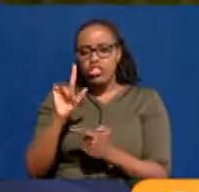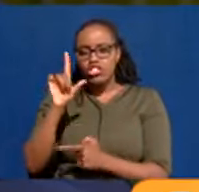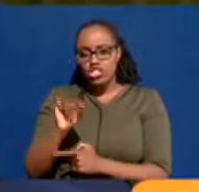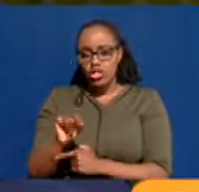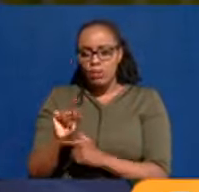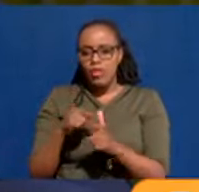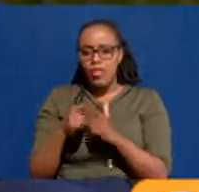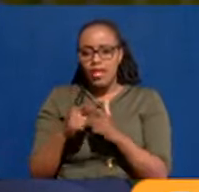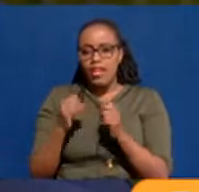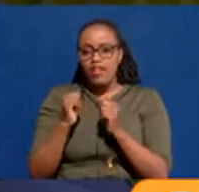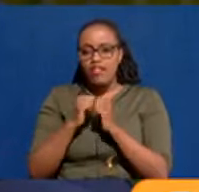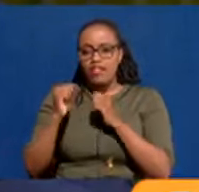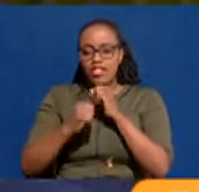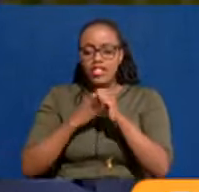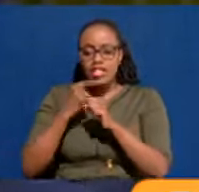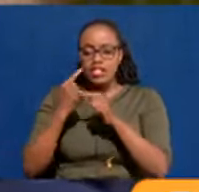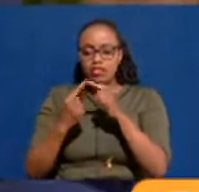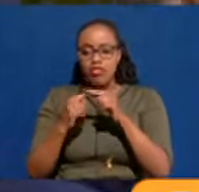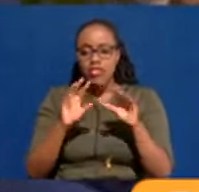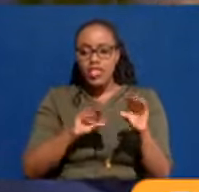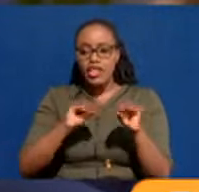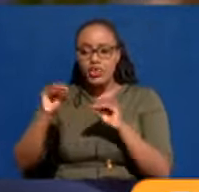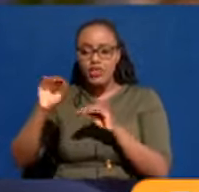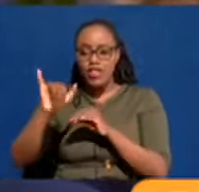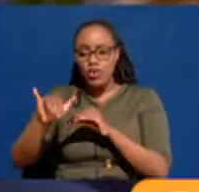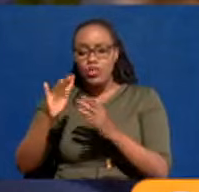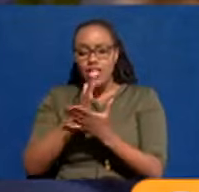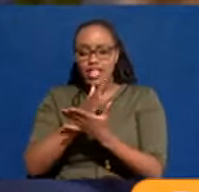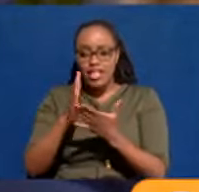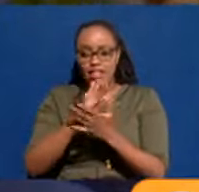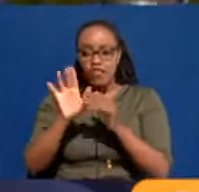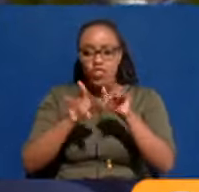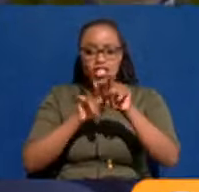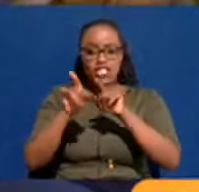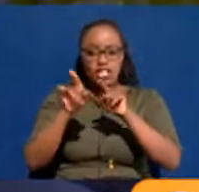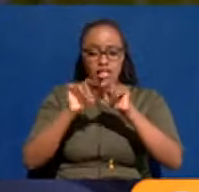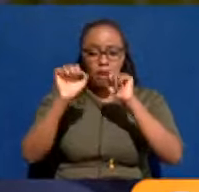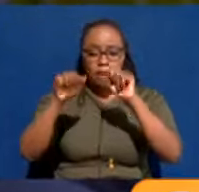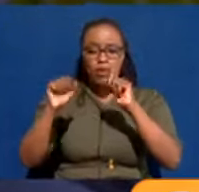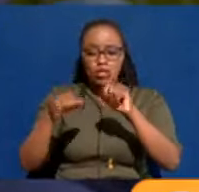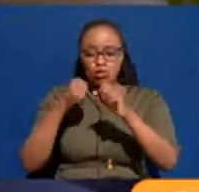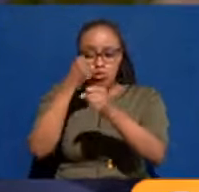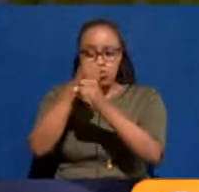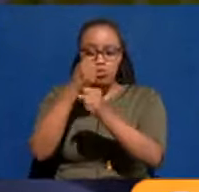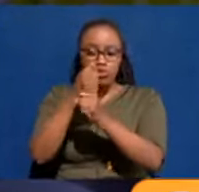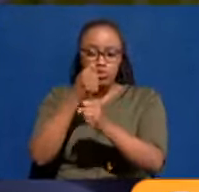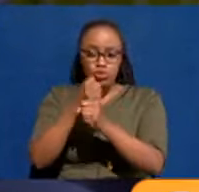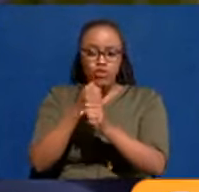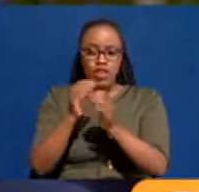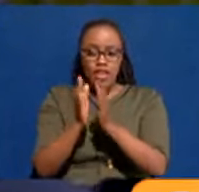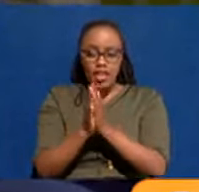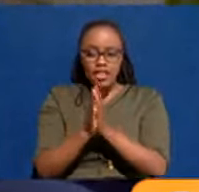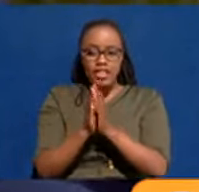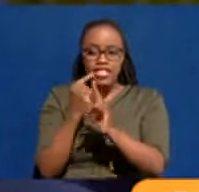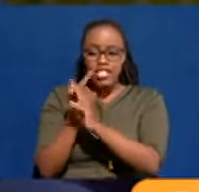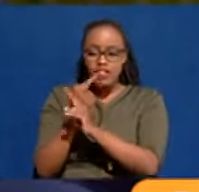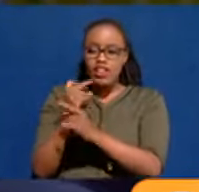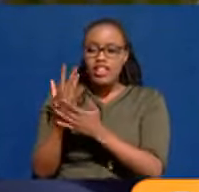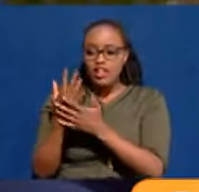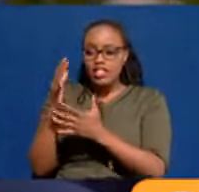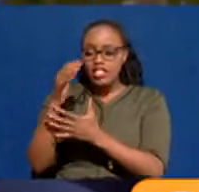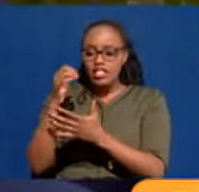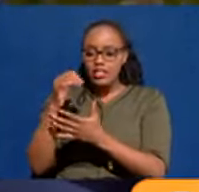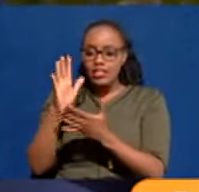in 15 years, you build, operate, and you transfer. And those in the sector of transport can come in also and own shares. You can own